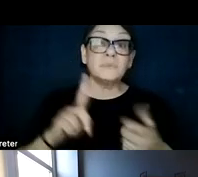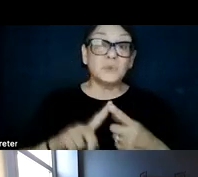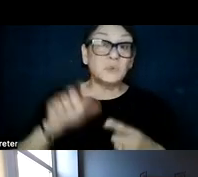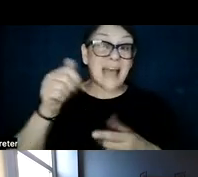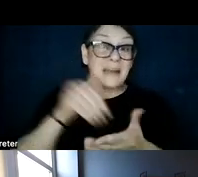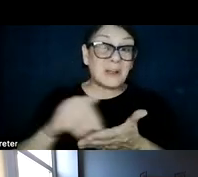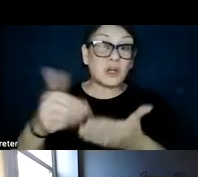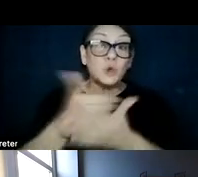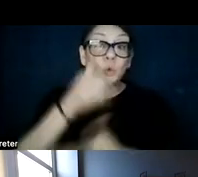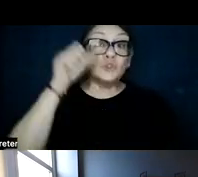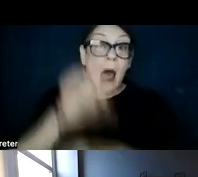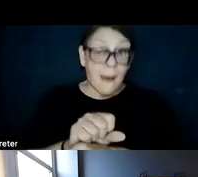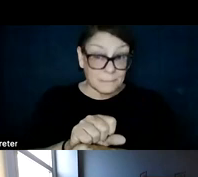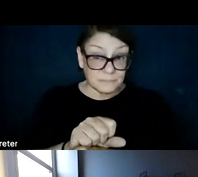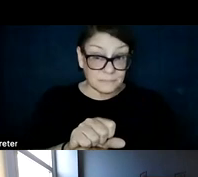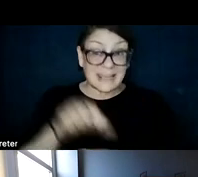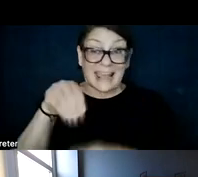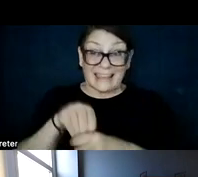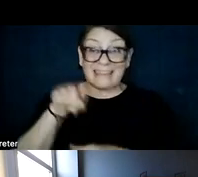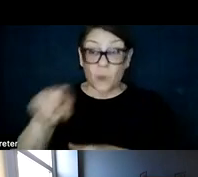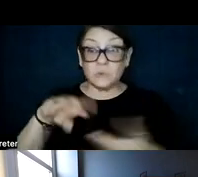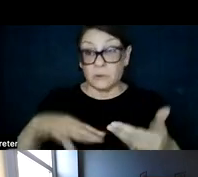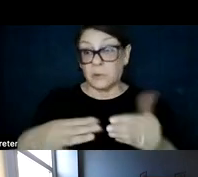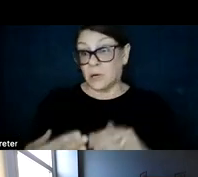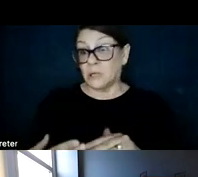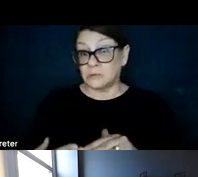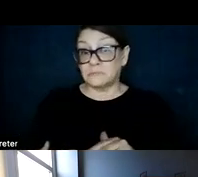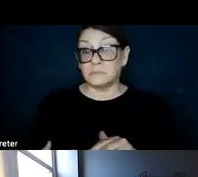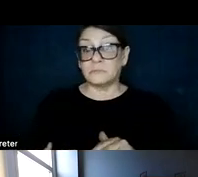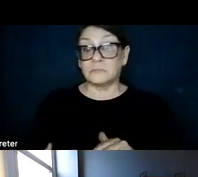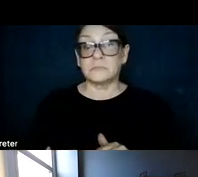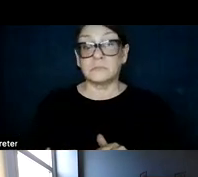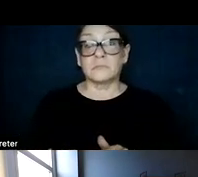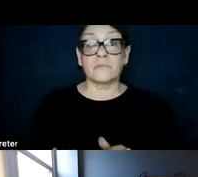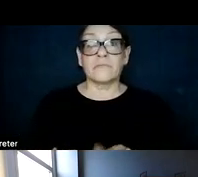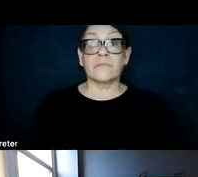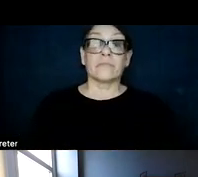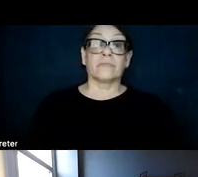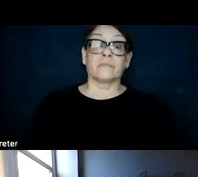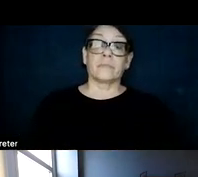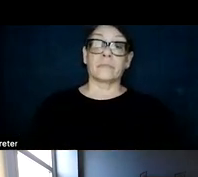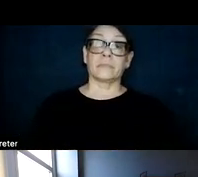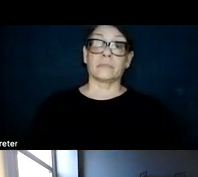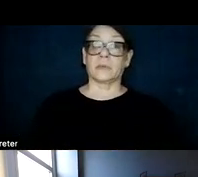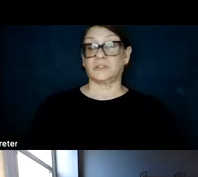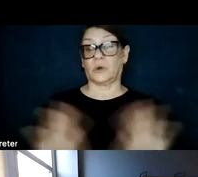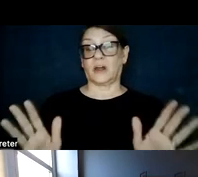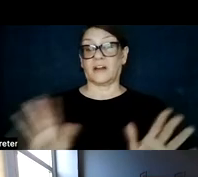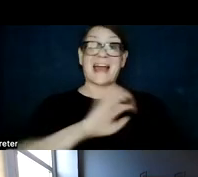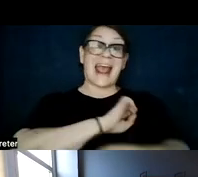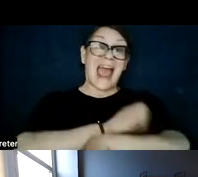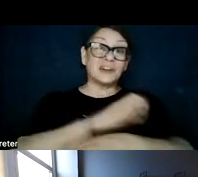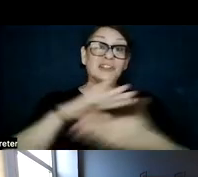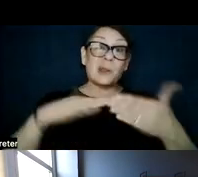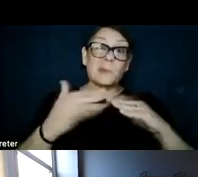new jobs in these communities. And to clarify, energy communities as